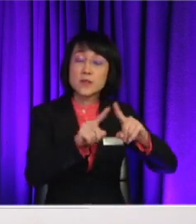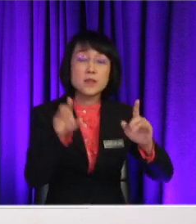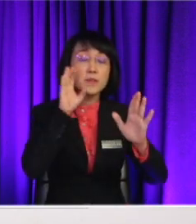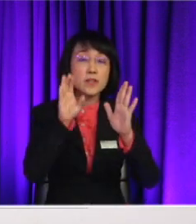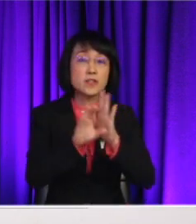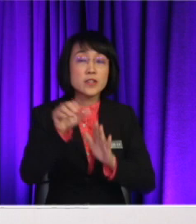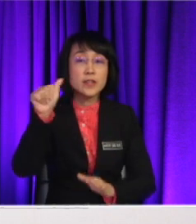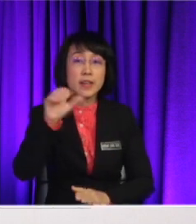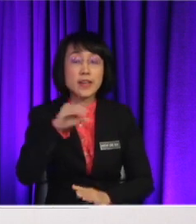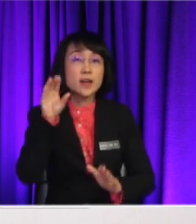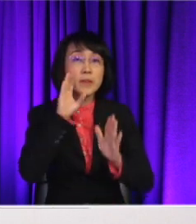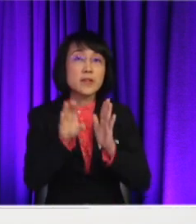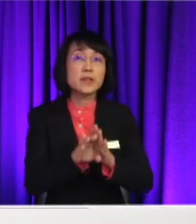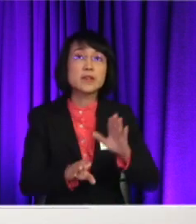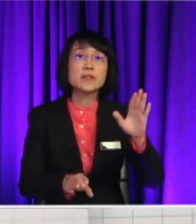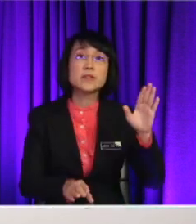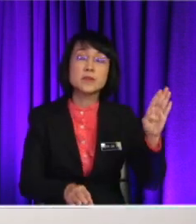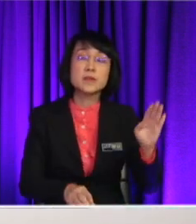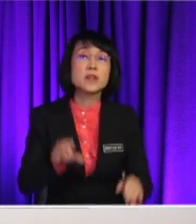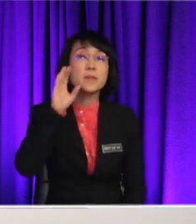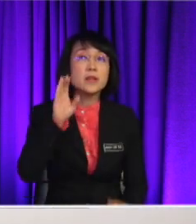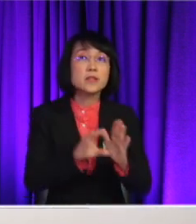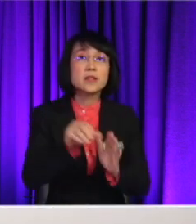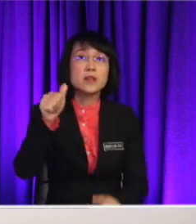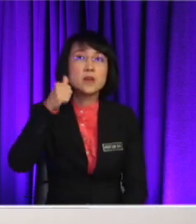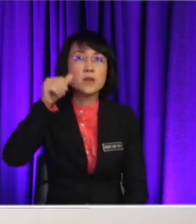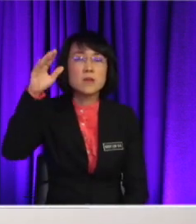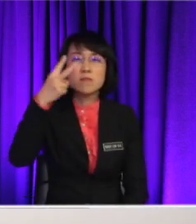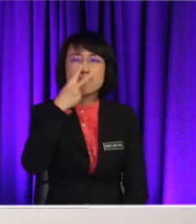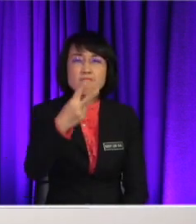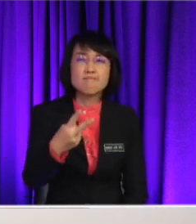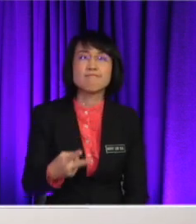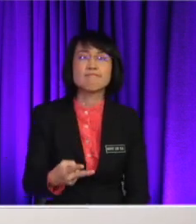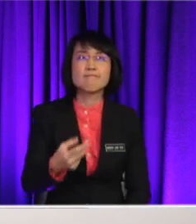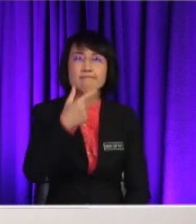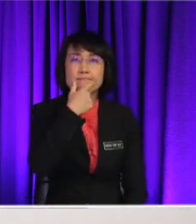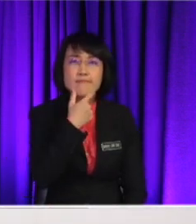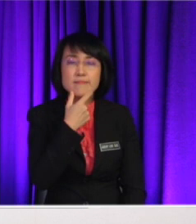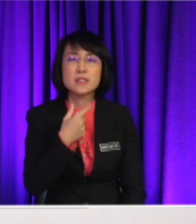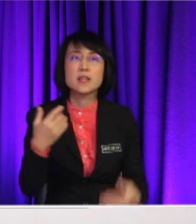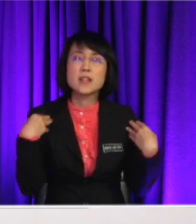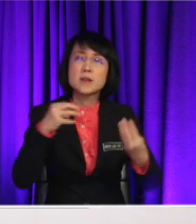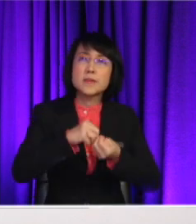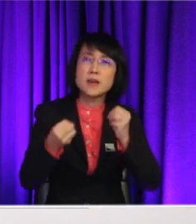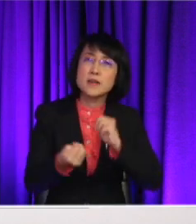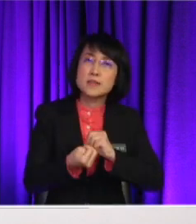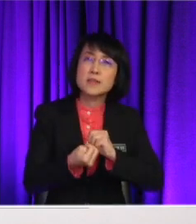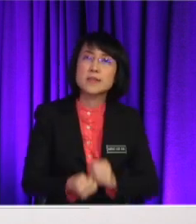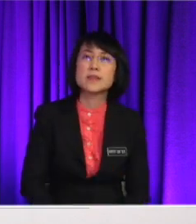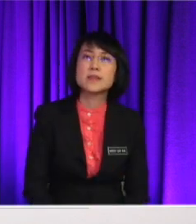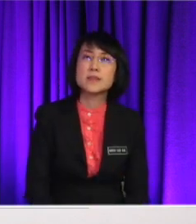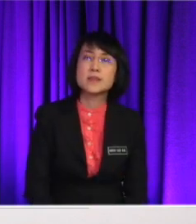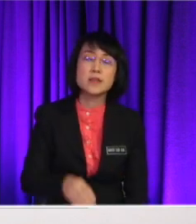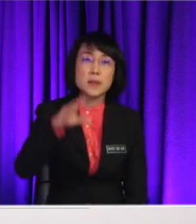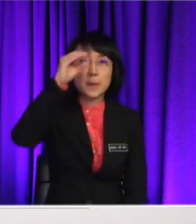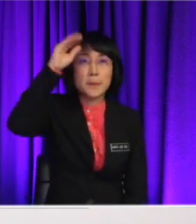Well, in picture A, the woman looks gloomy It feels like something's bothering her In the meantime, the man in